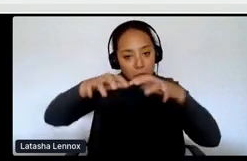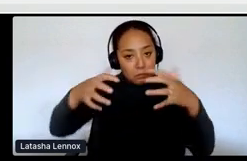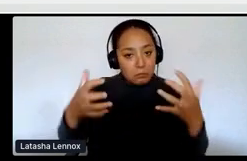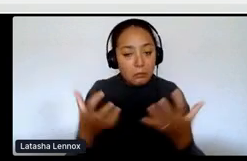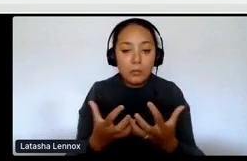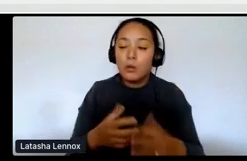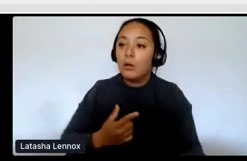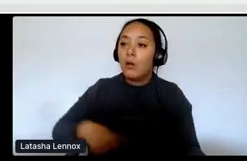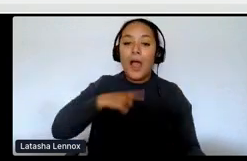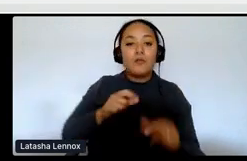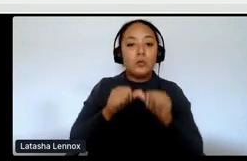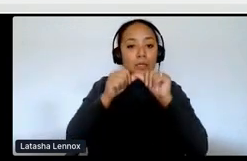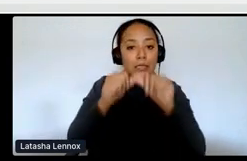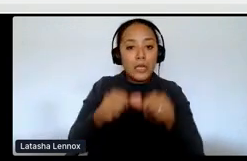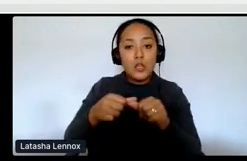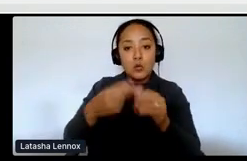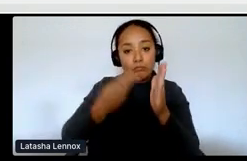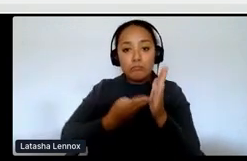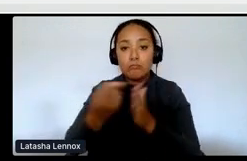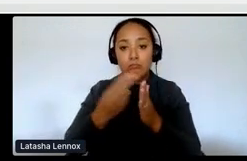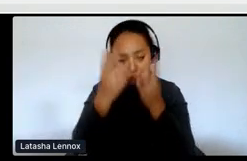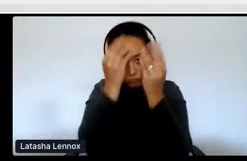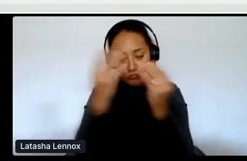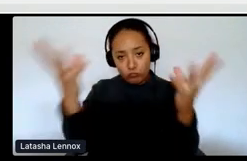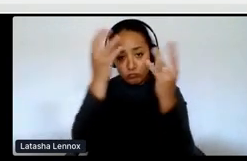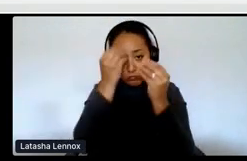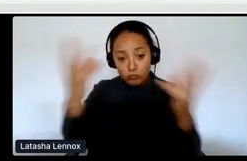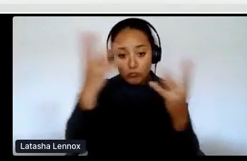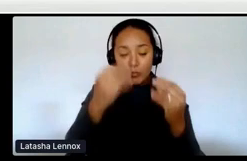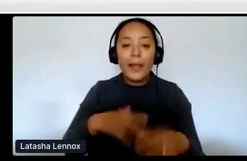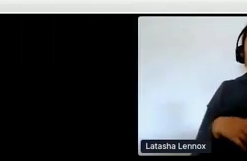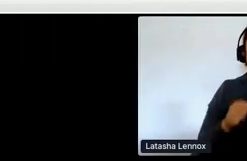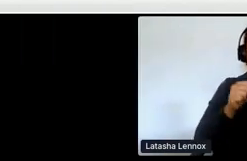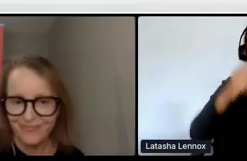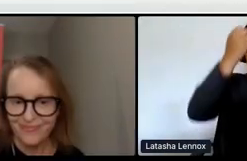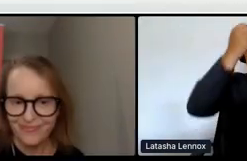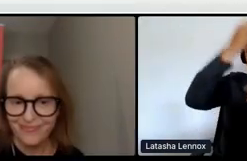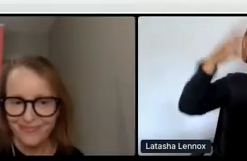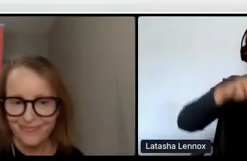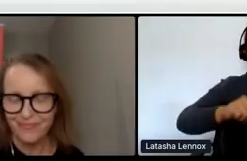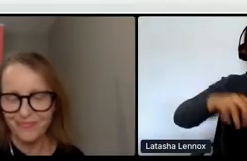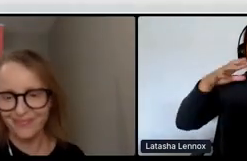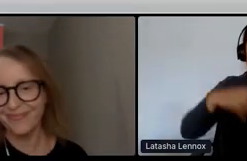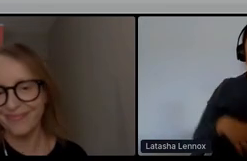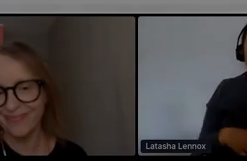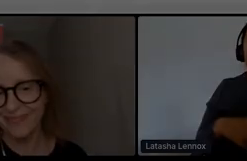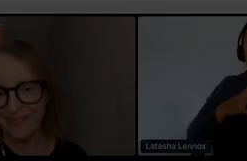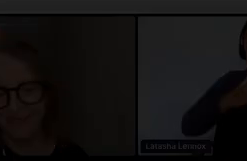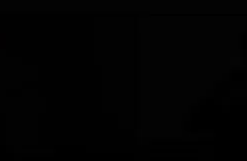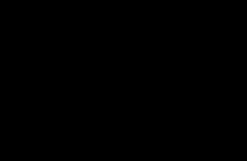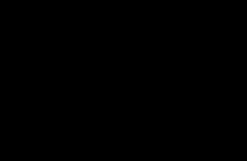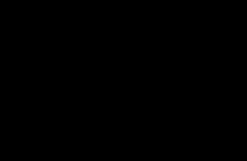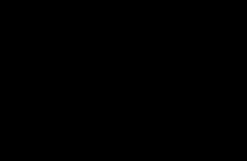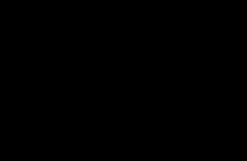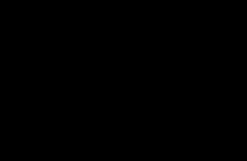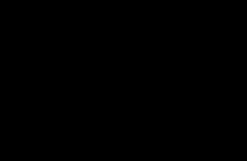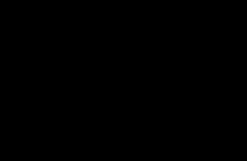continue to decolonize. So that is the end of my presentation. Hi, hi. Thank you so much for listening.